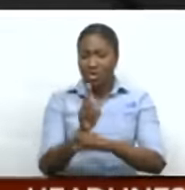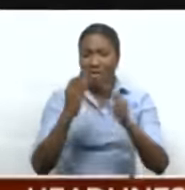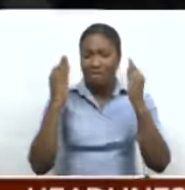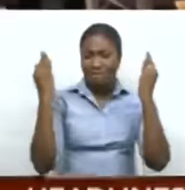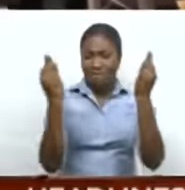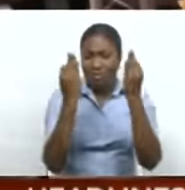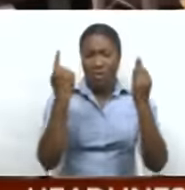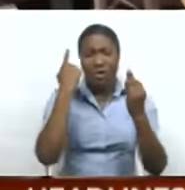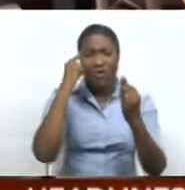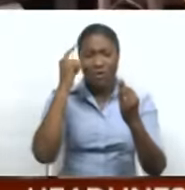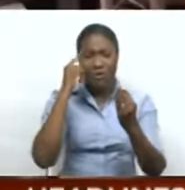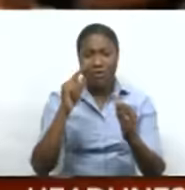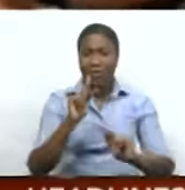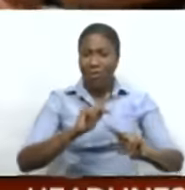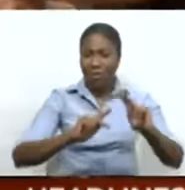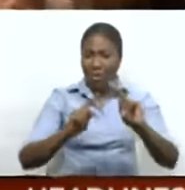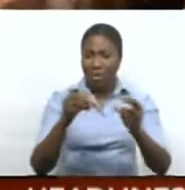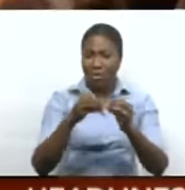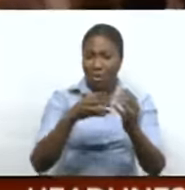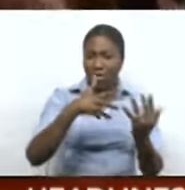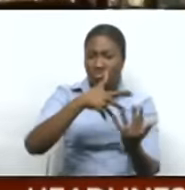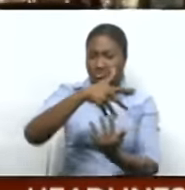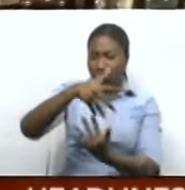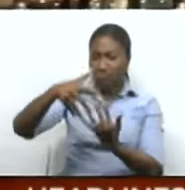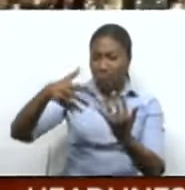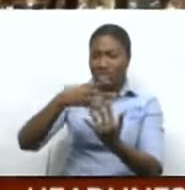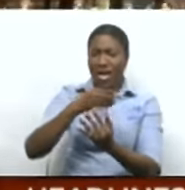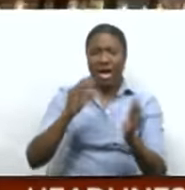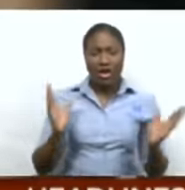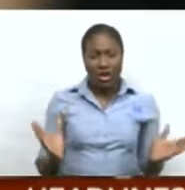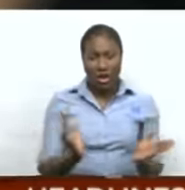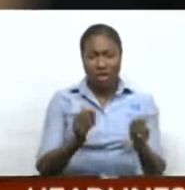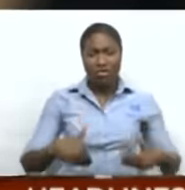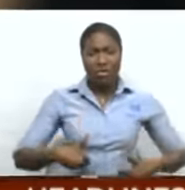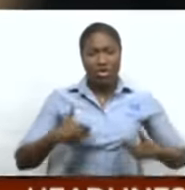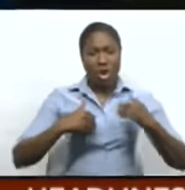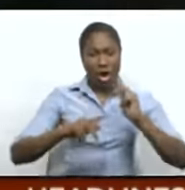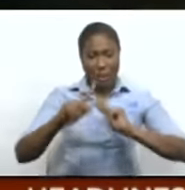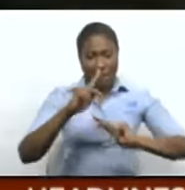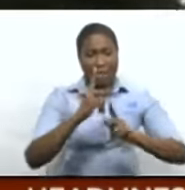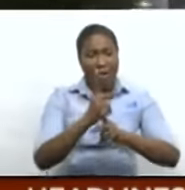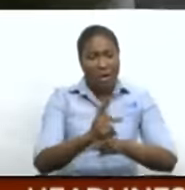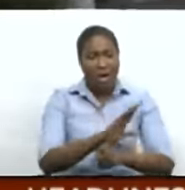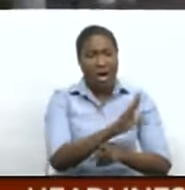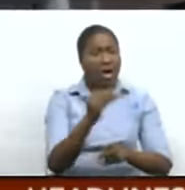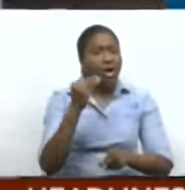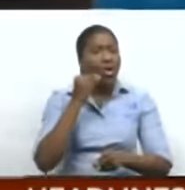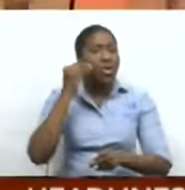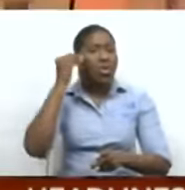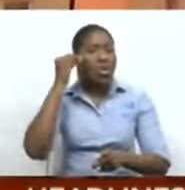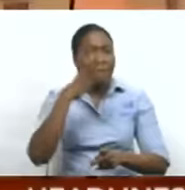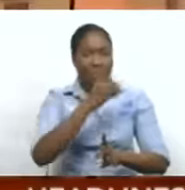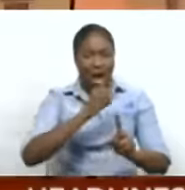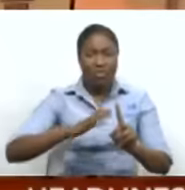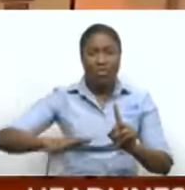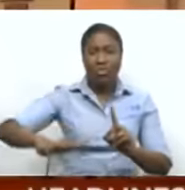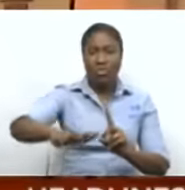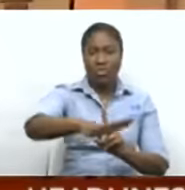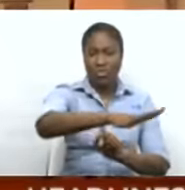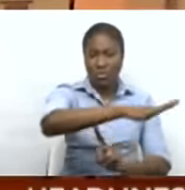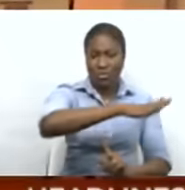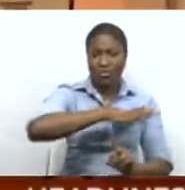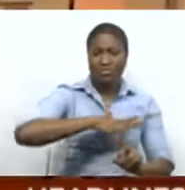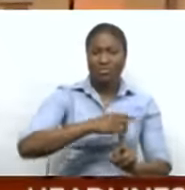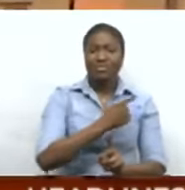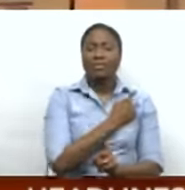for engaging residents by encouraging young people to take care of their home and surroundings. We're using it as a